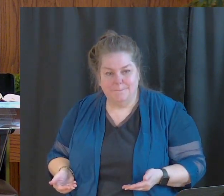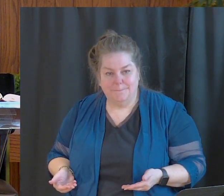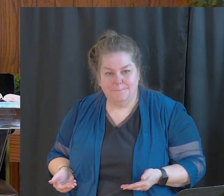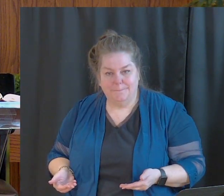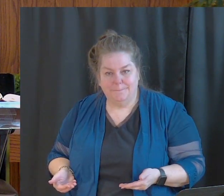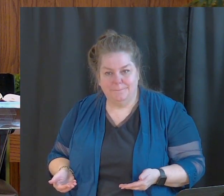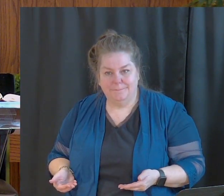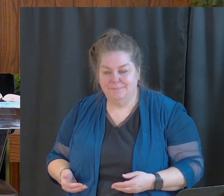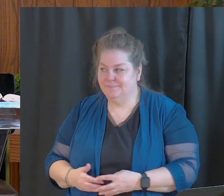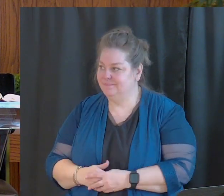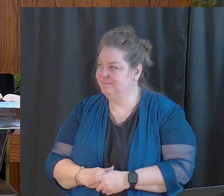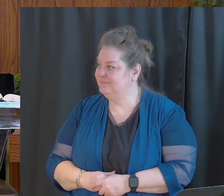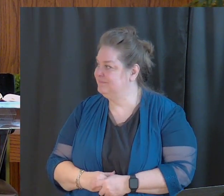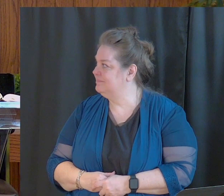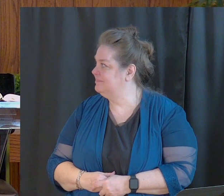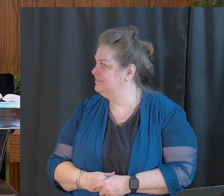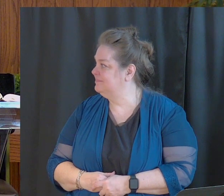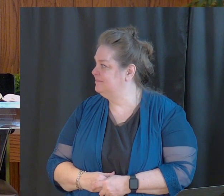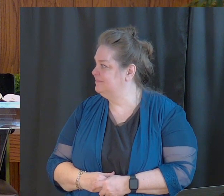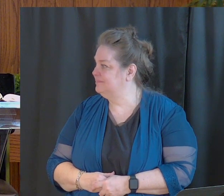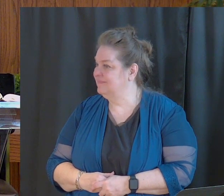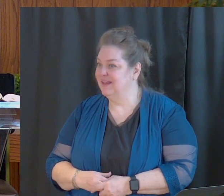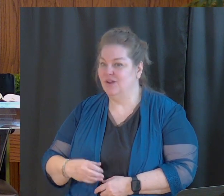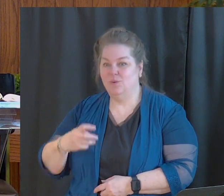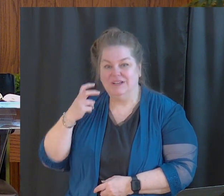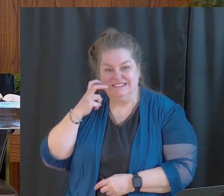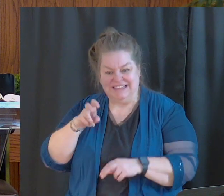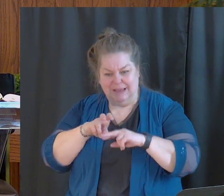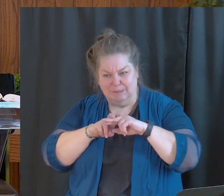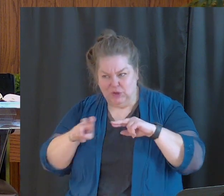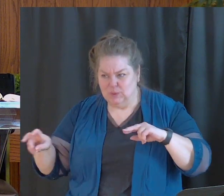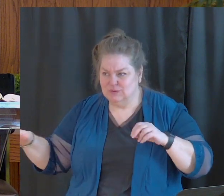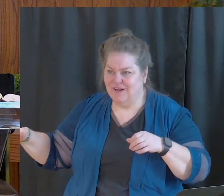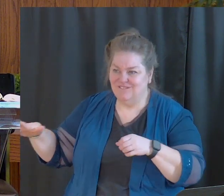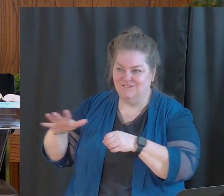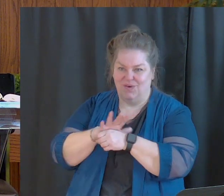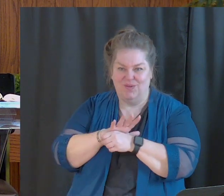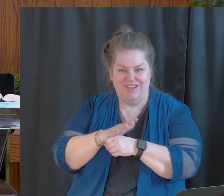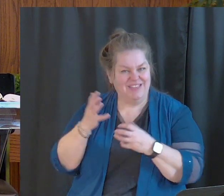We see pews that are fuller. It's awesome.